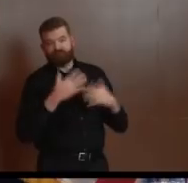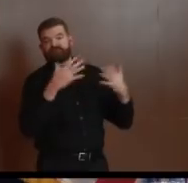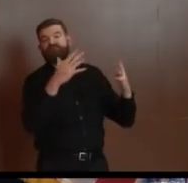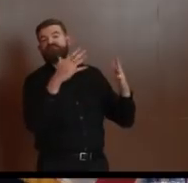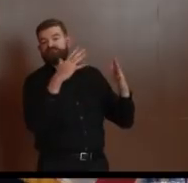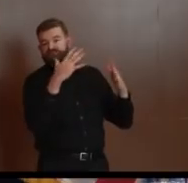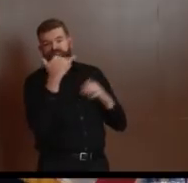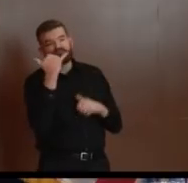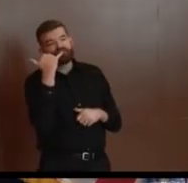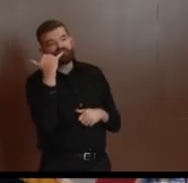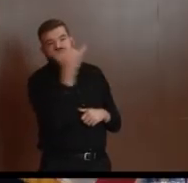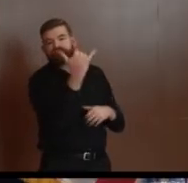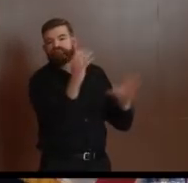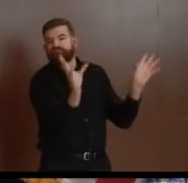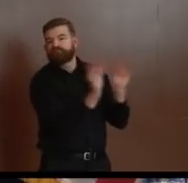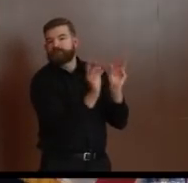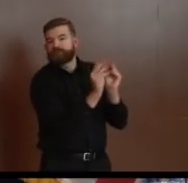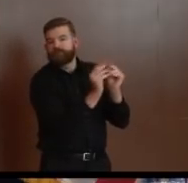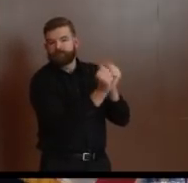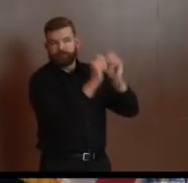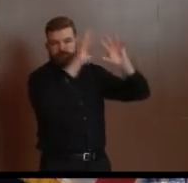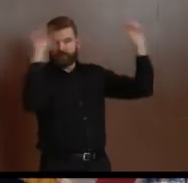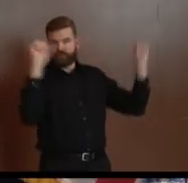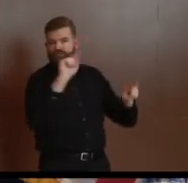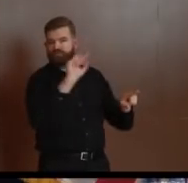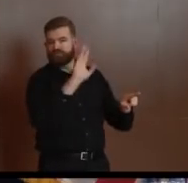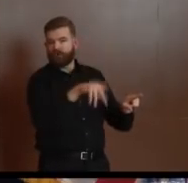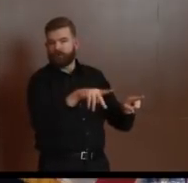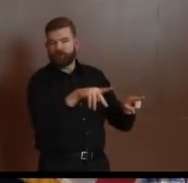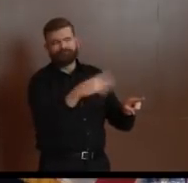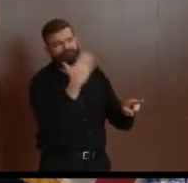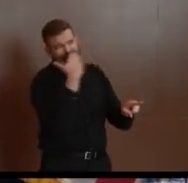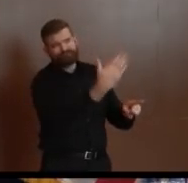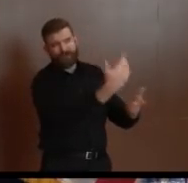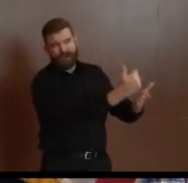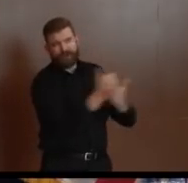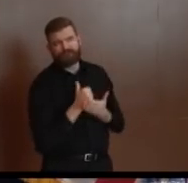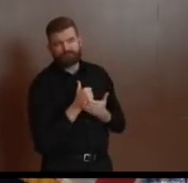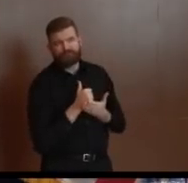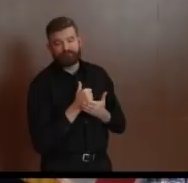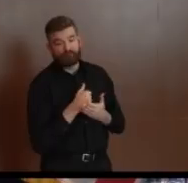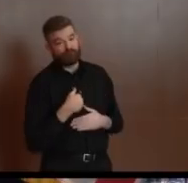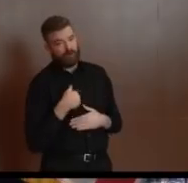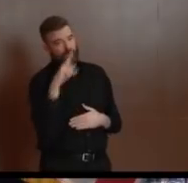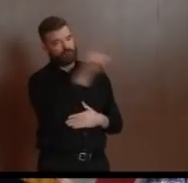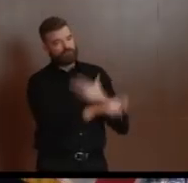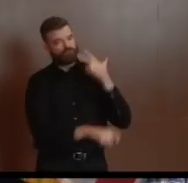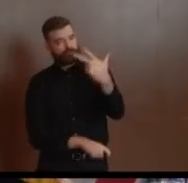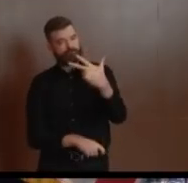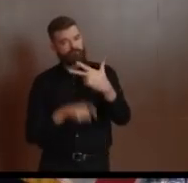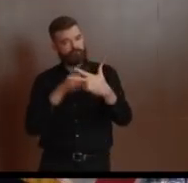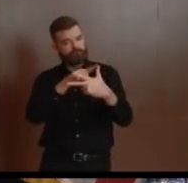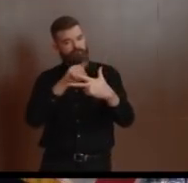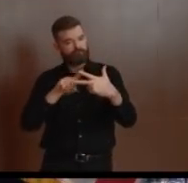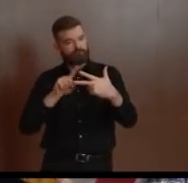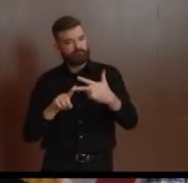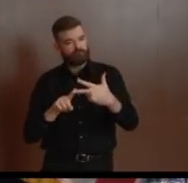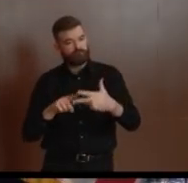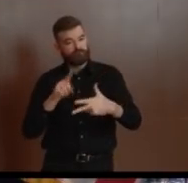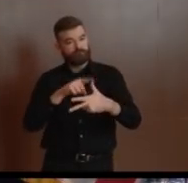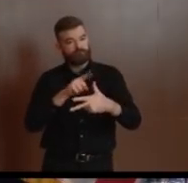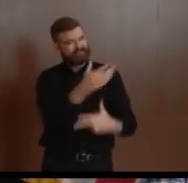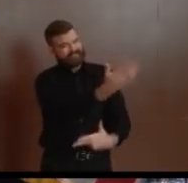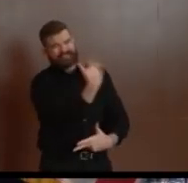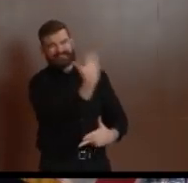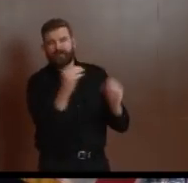fronts. Number one, to reiterate the need for personal protective equipment. And I said to the president on the phone with